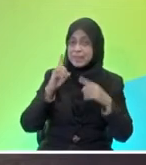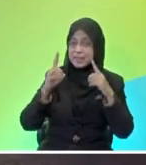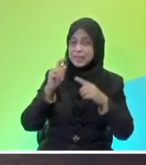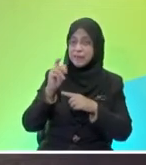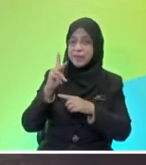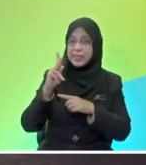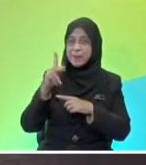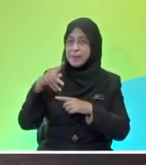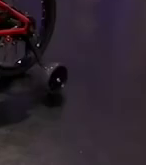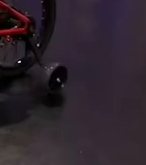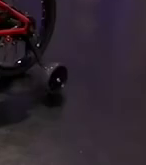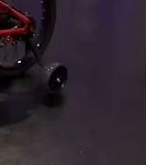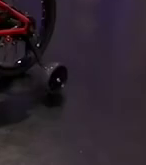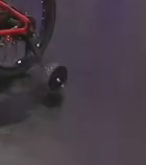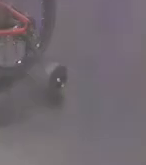KPM.